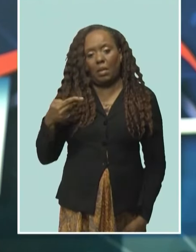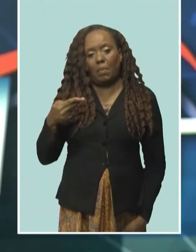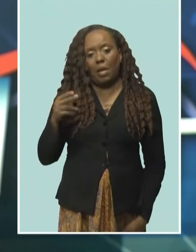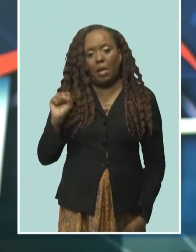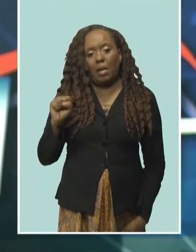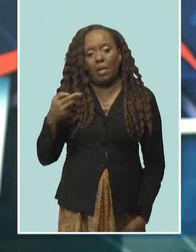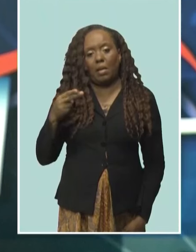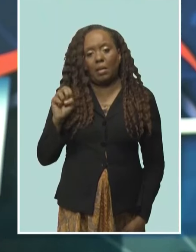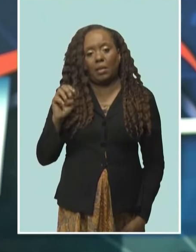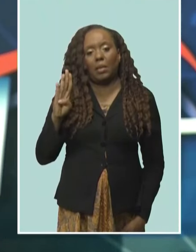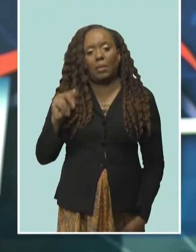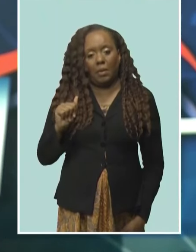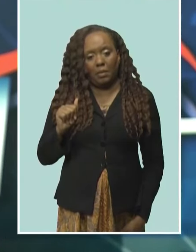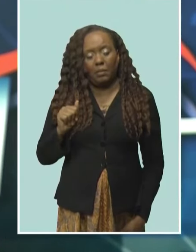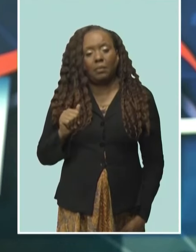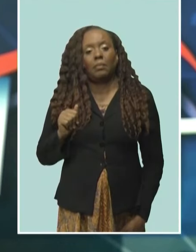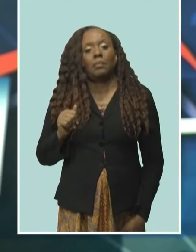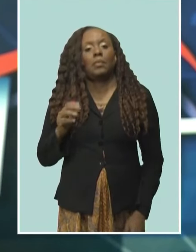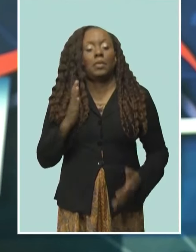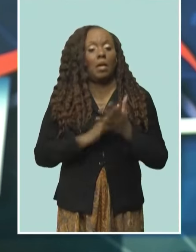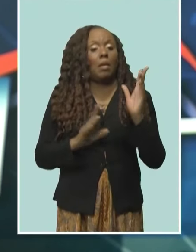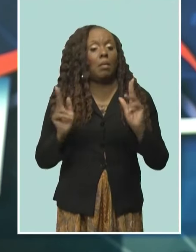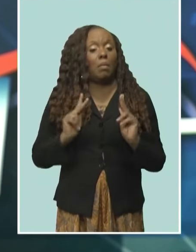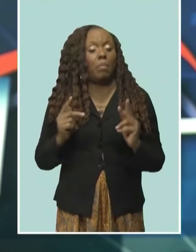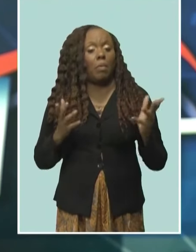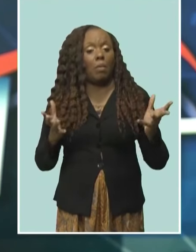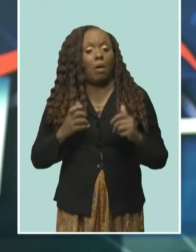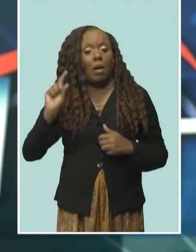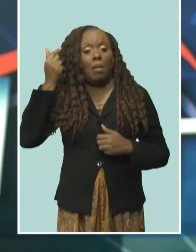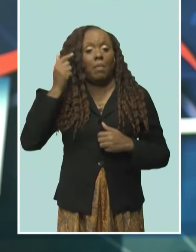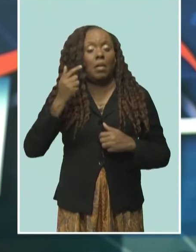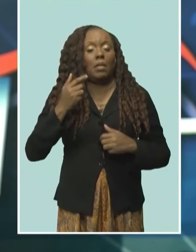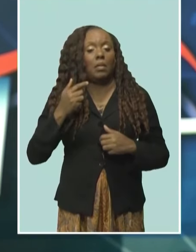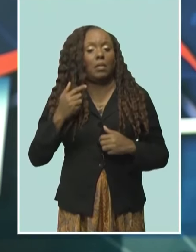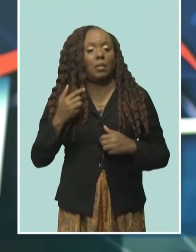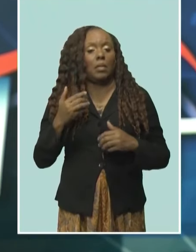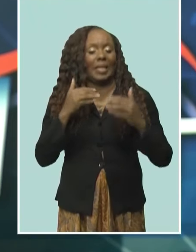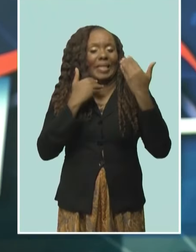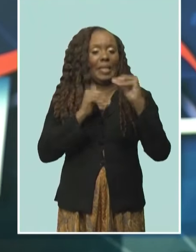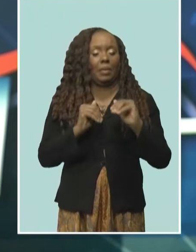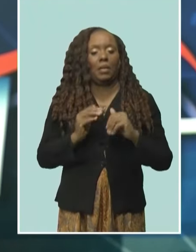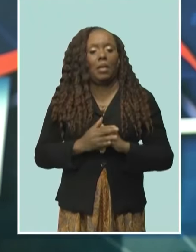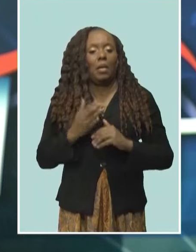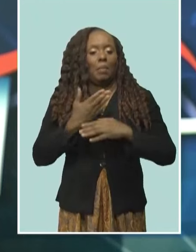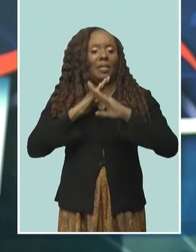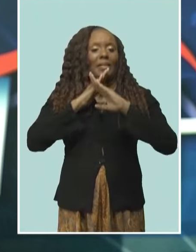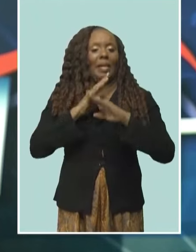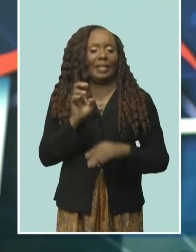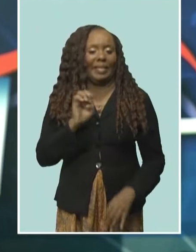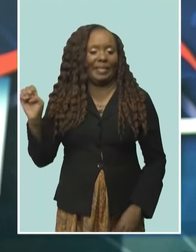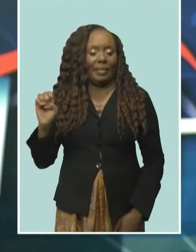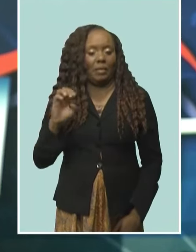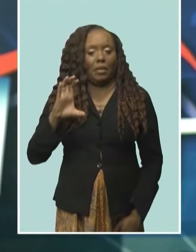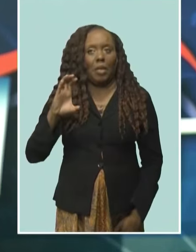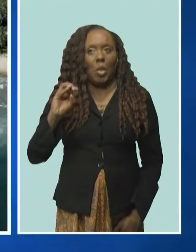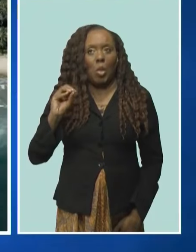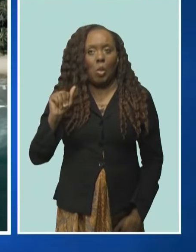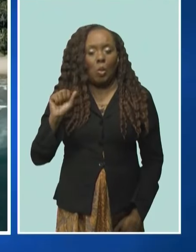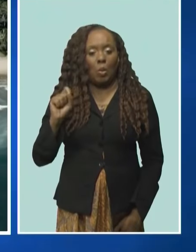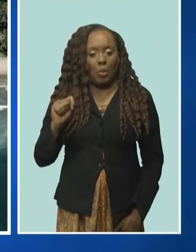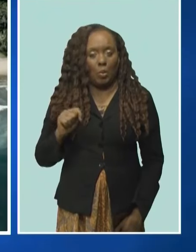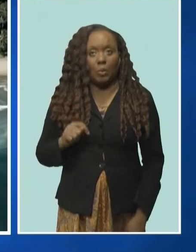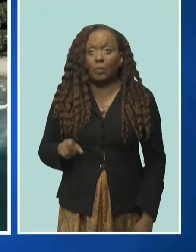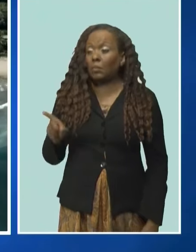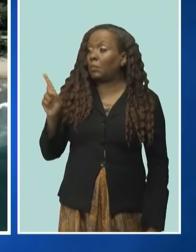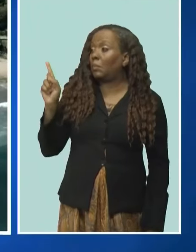demanding government implement restrictions to protect the East Coast from overdevelopment. Crystal Hoyt has more. This